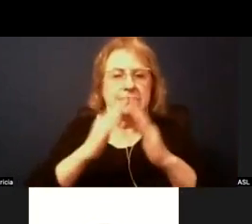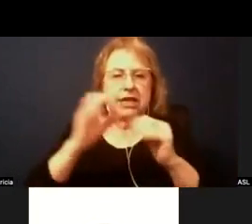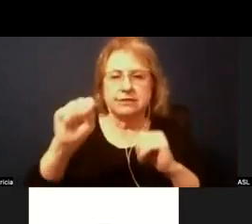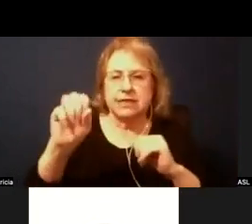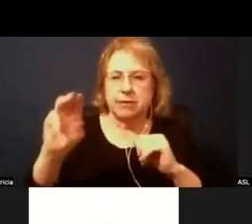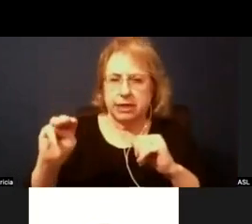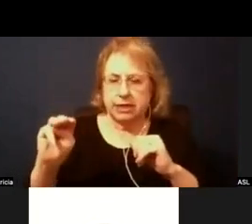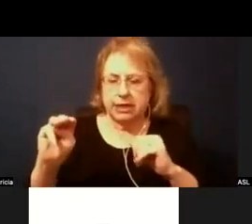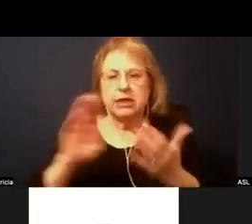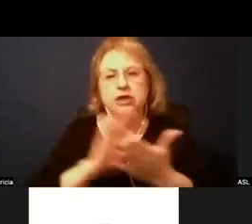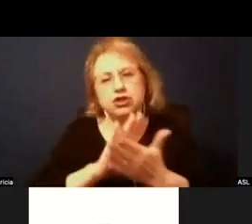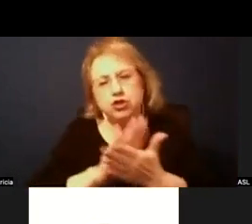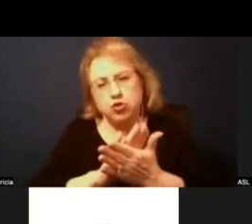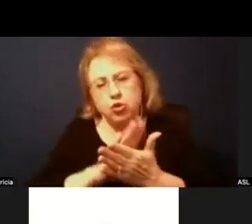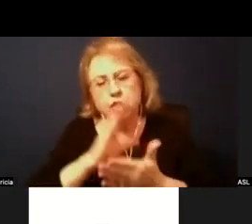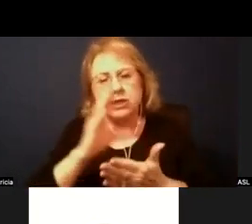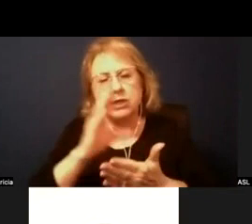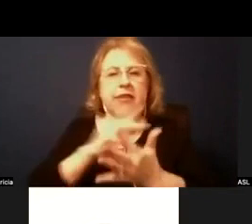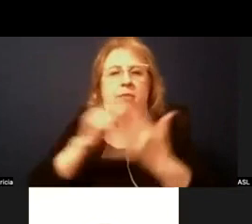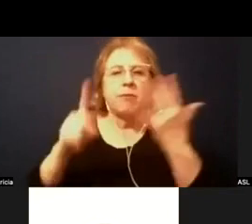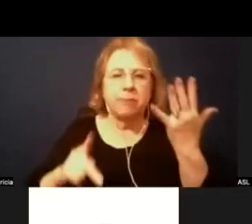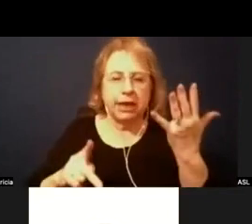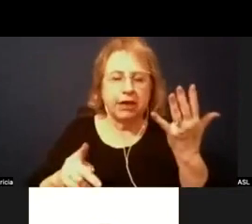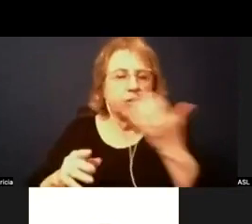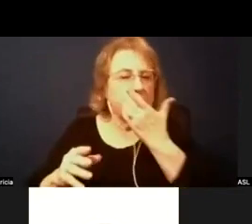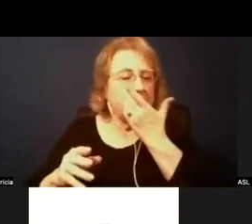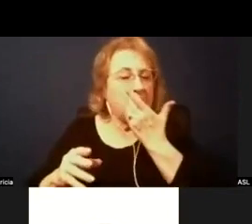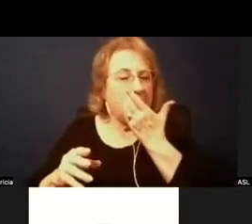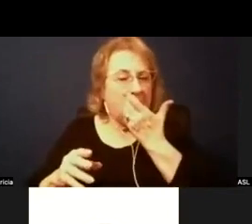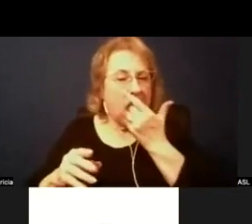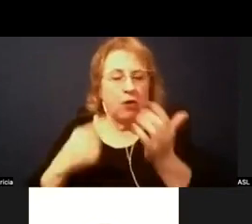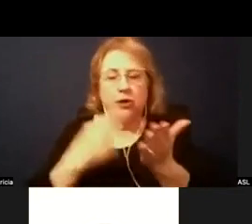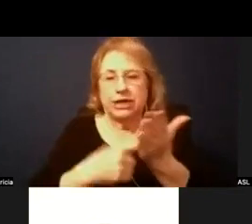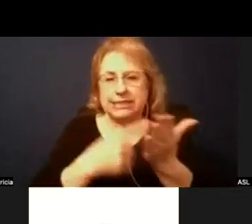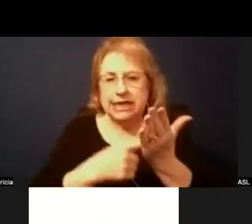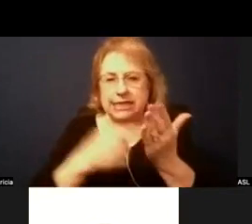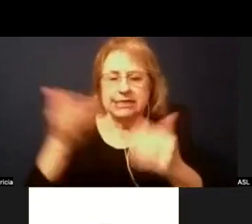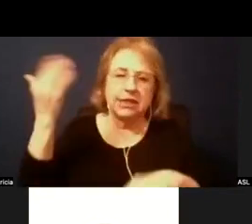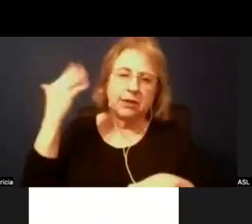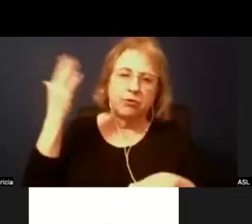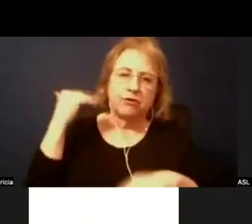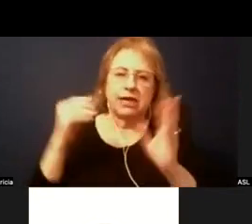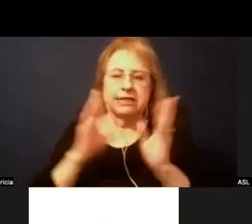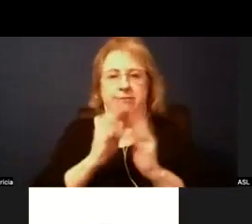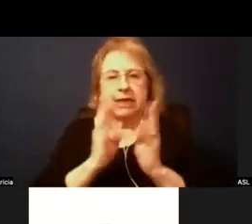and the school population was talked about it at the previous meeting.